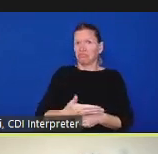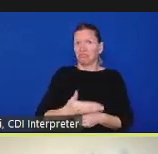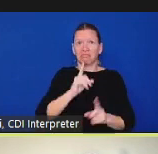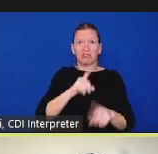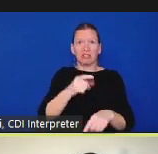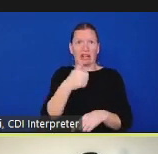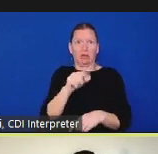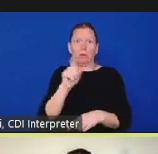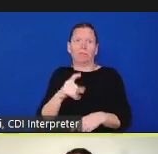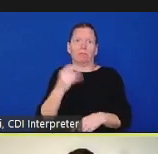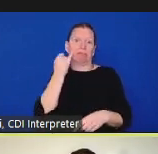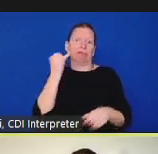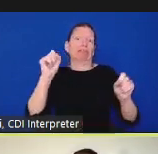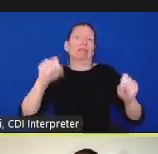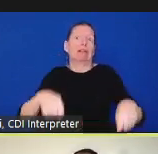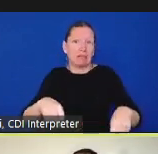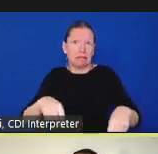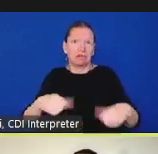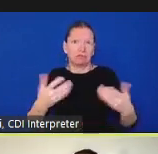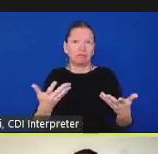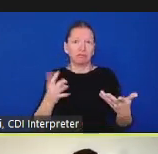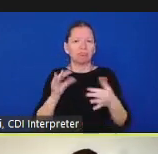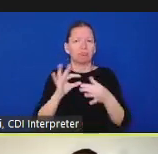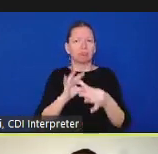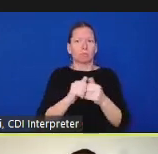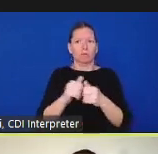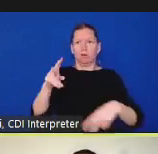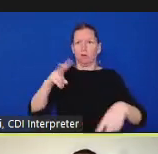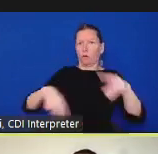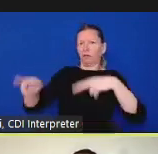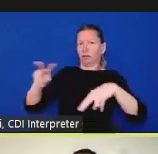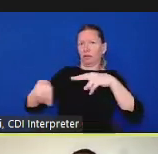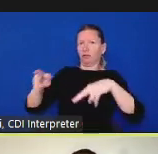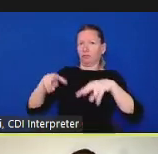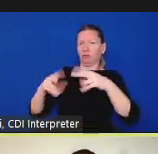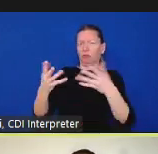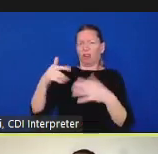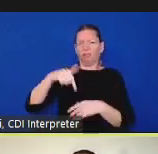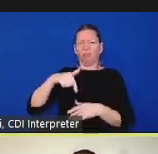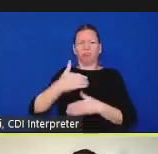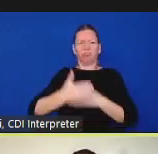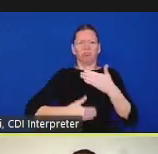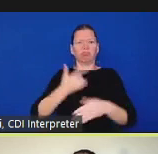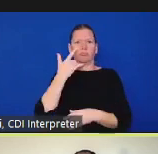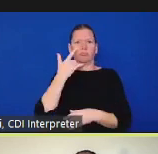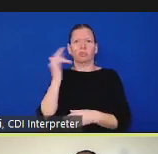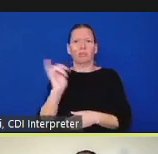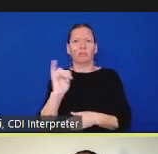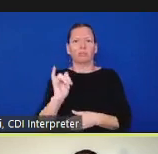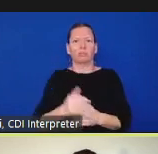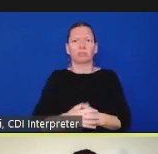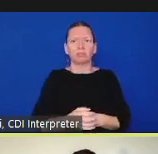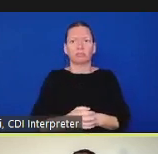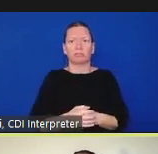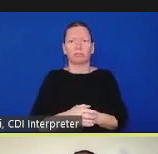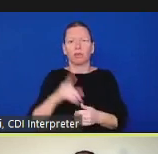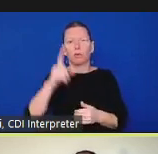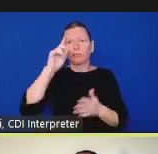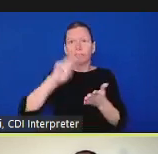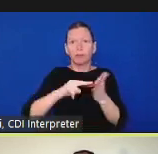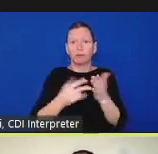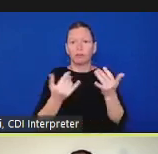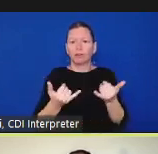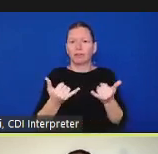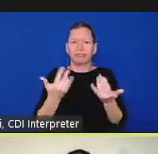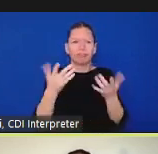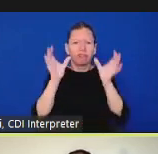you that's why we're here and know again that you've got elected officials and their staff people from the sheriff's